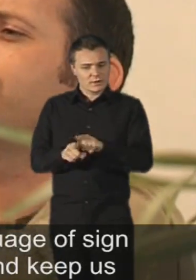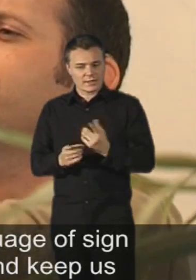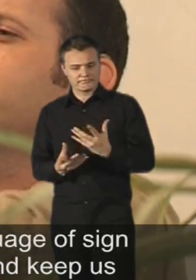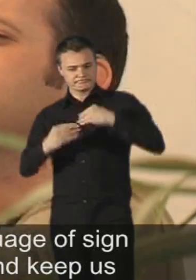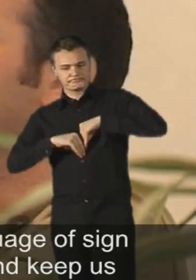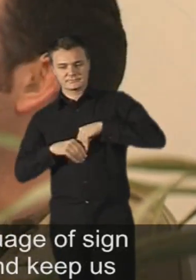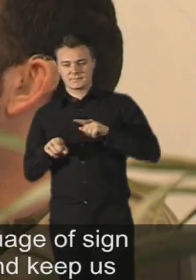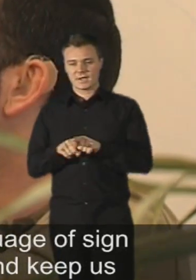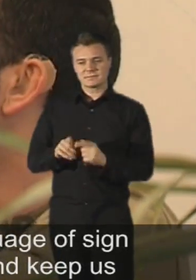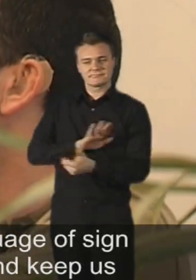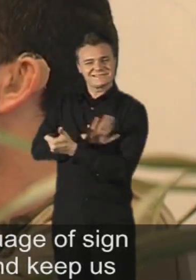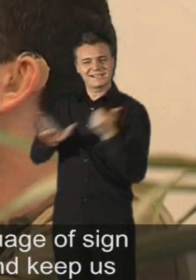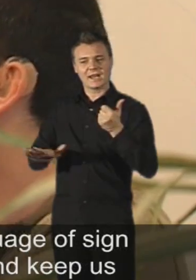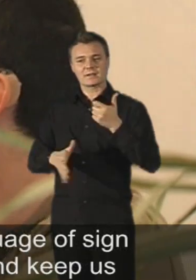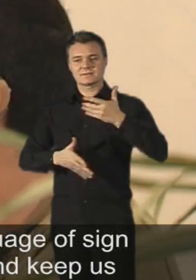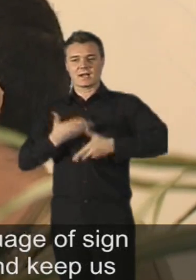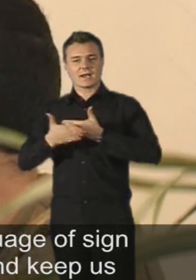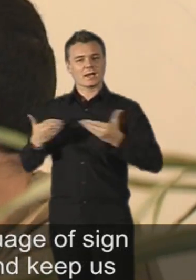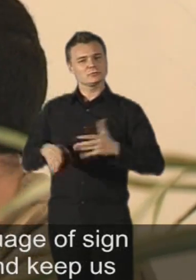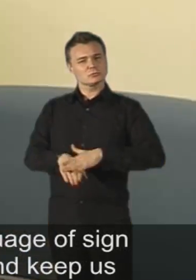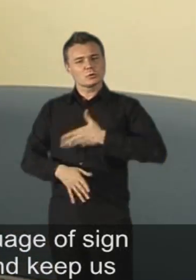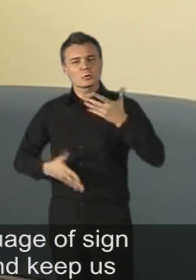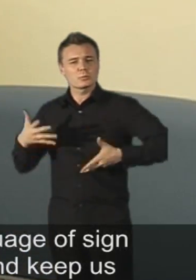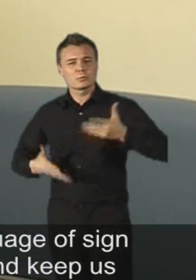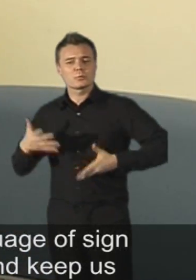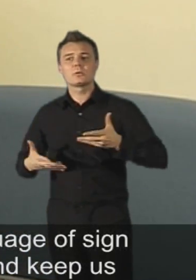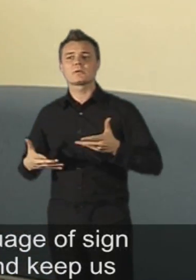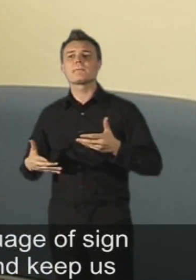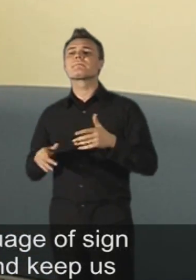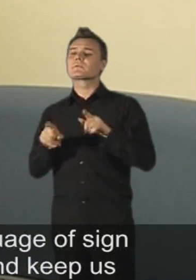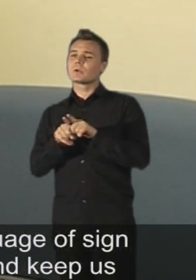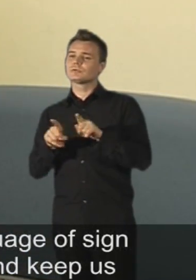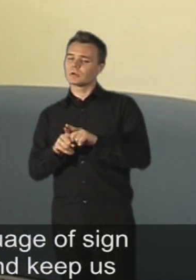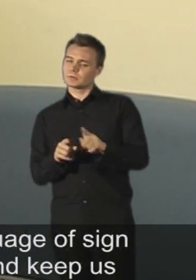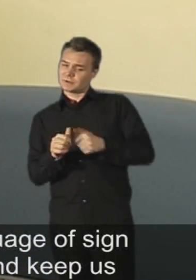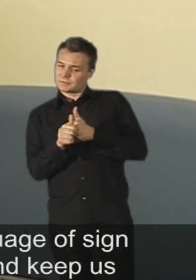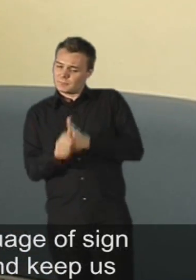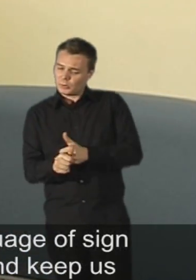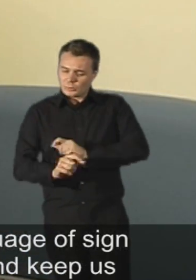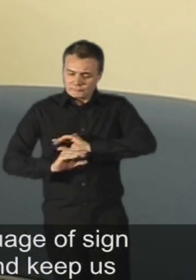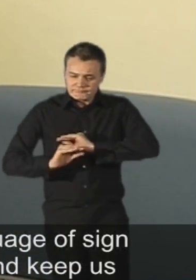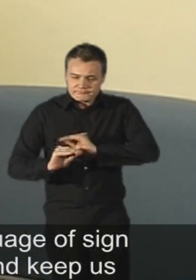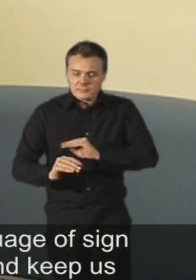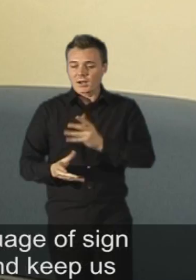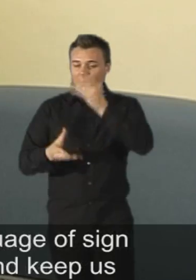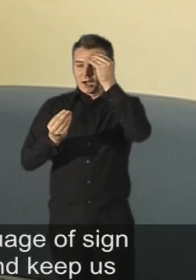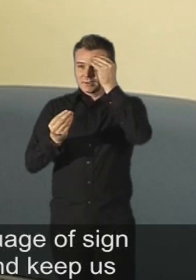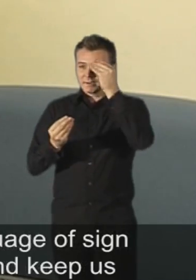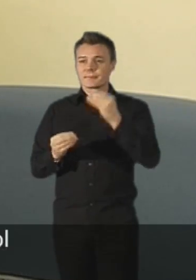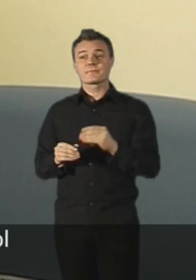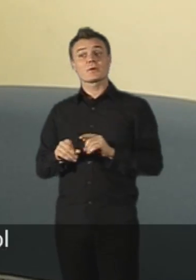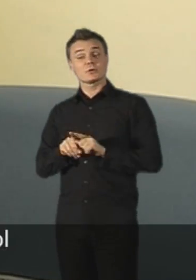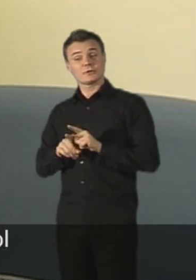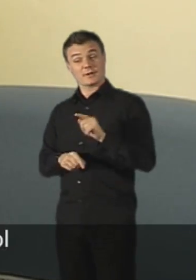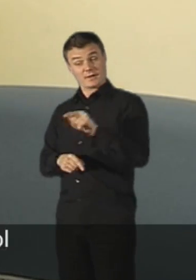a fluency in their first language of sign and support them in their learning and keep us